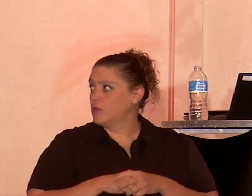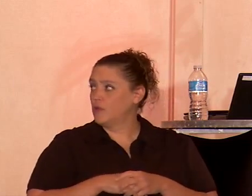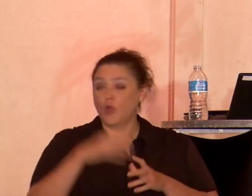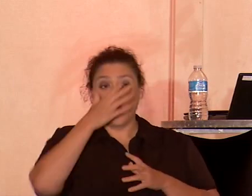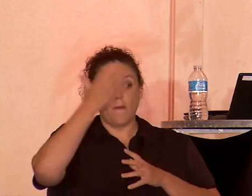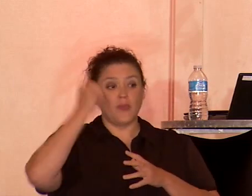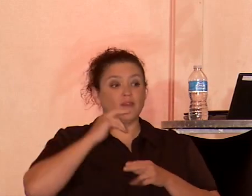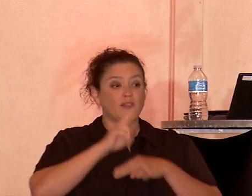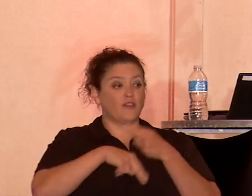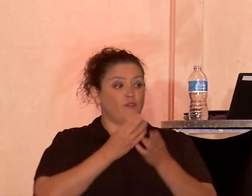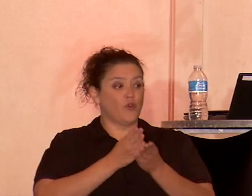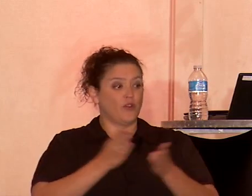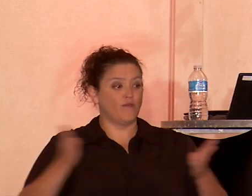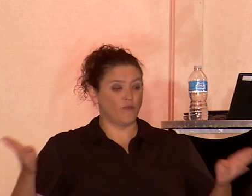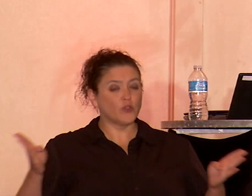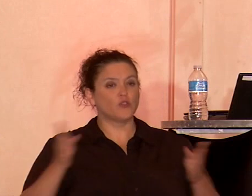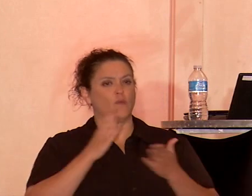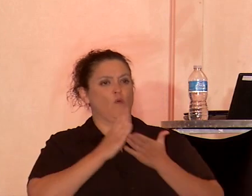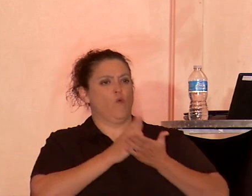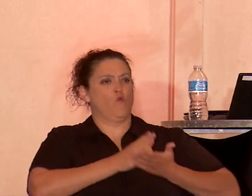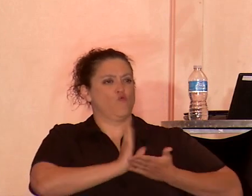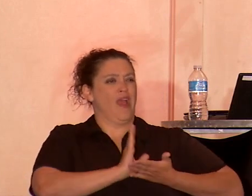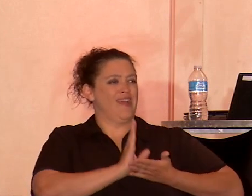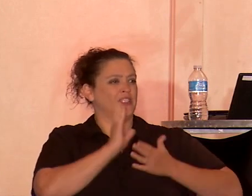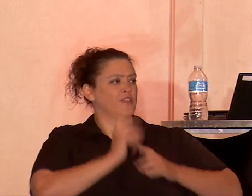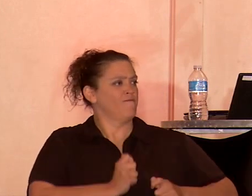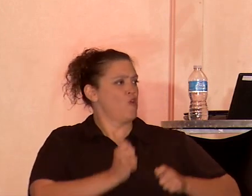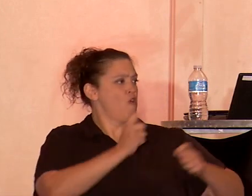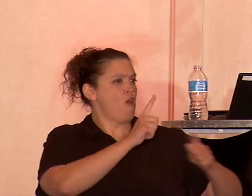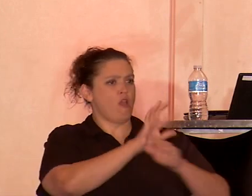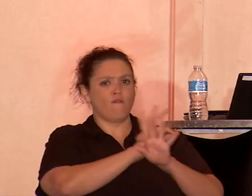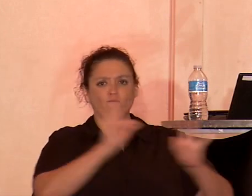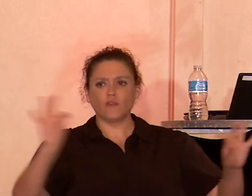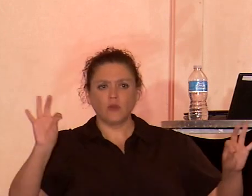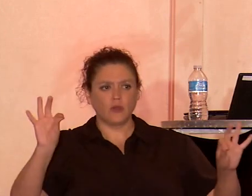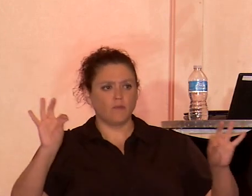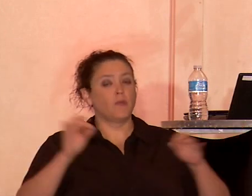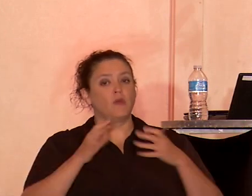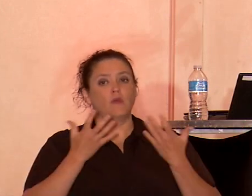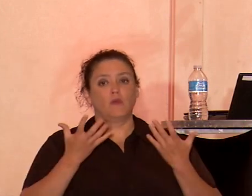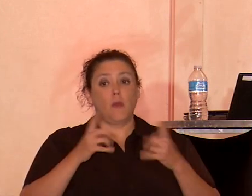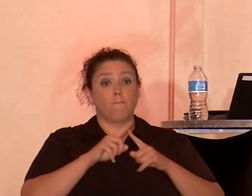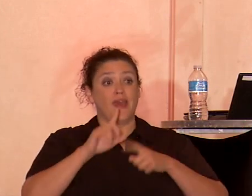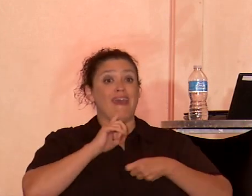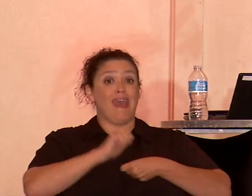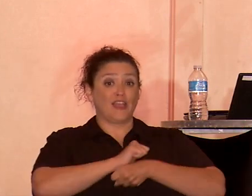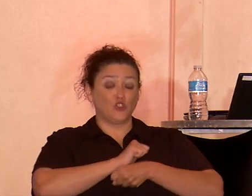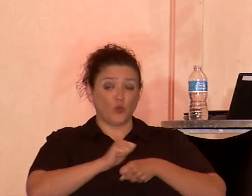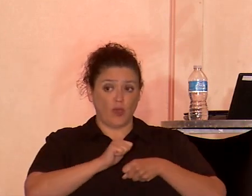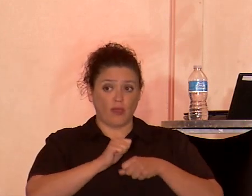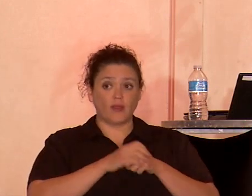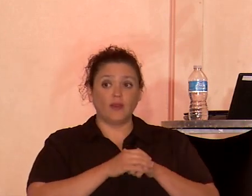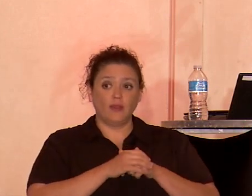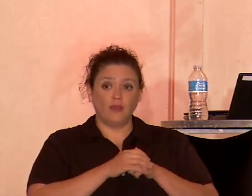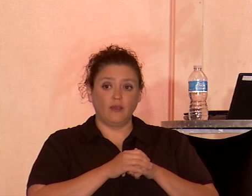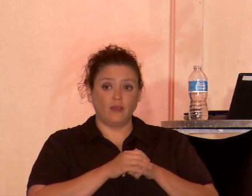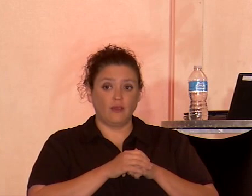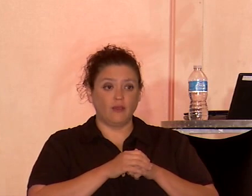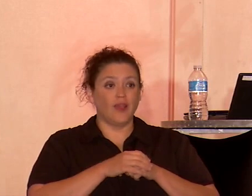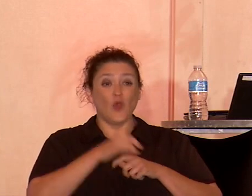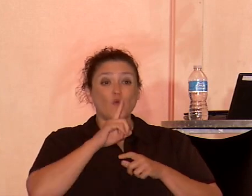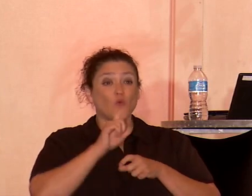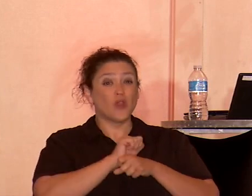inalienable rights of democracy and liberty, but in actuality, based on the grand theft